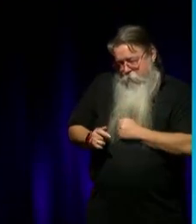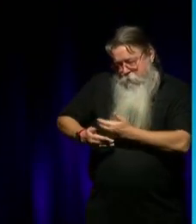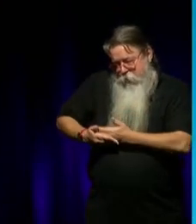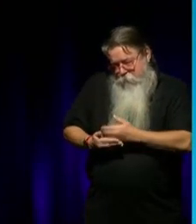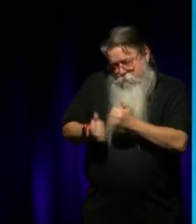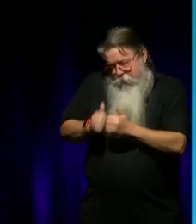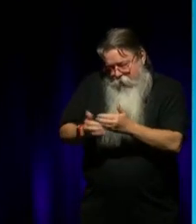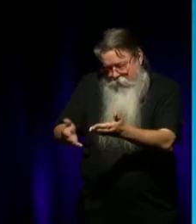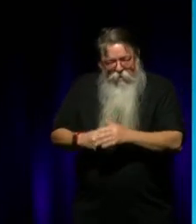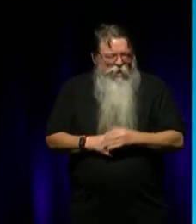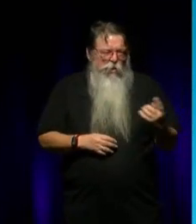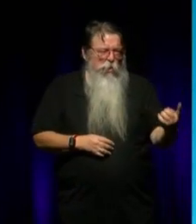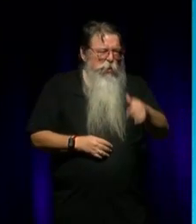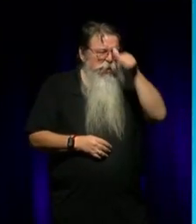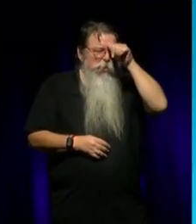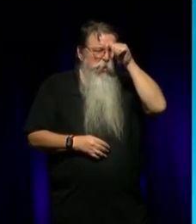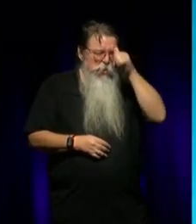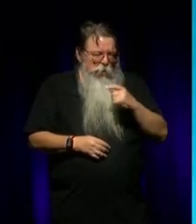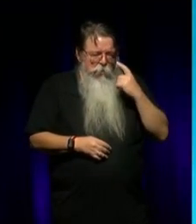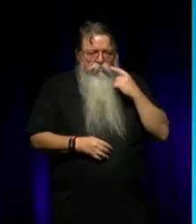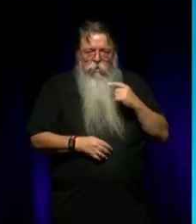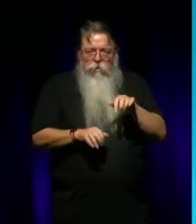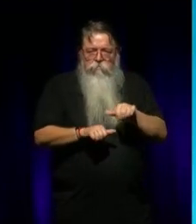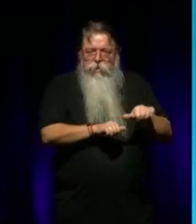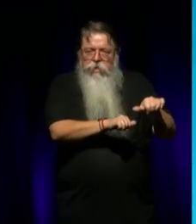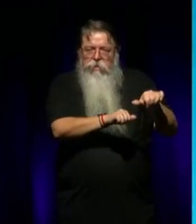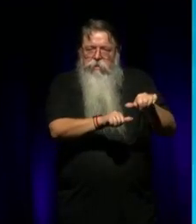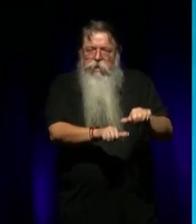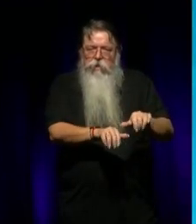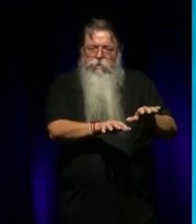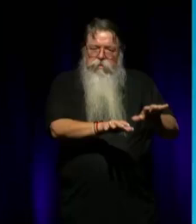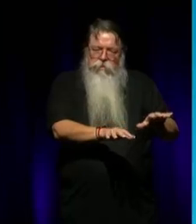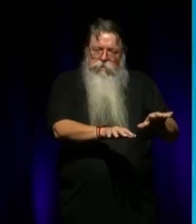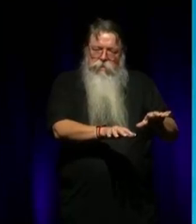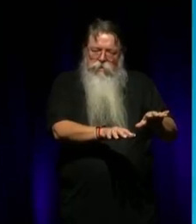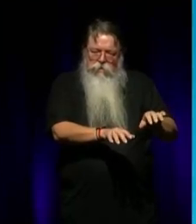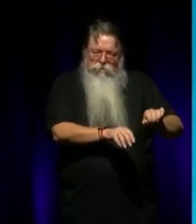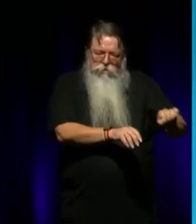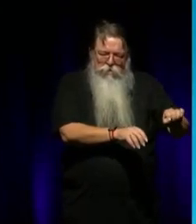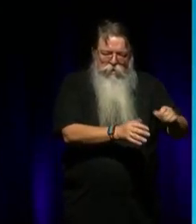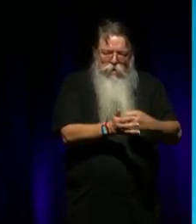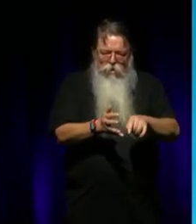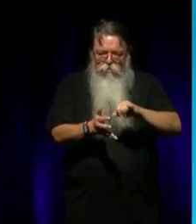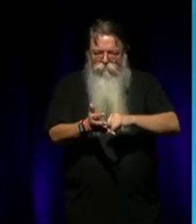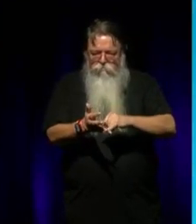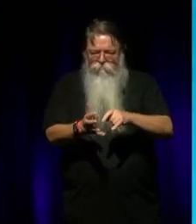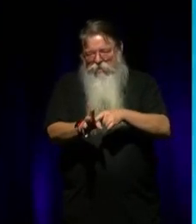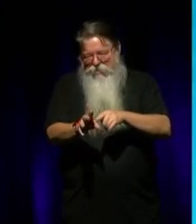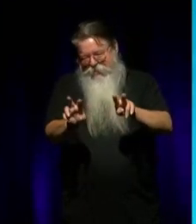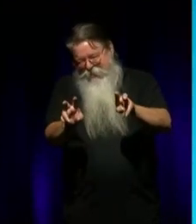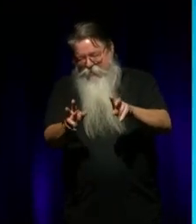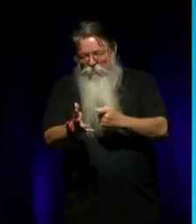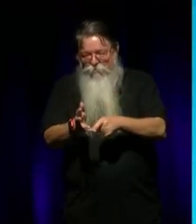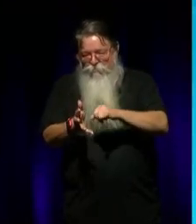knew, and, you know, we try to protect that, and I still try to, to protect the spirit of both him and Russi's legacy, within